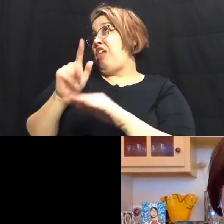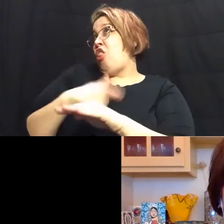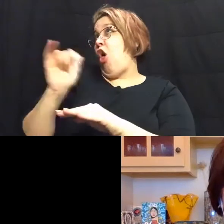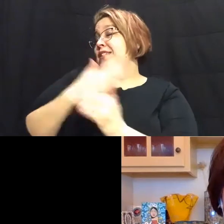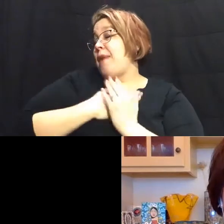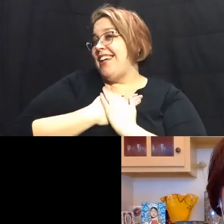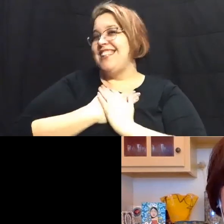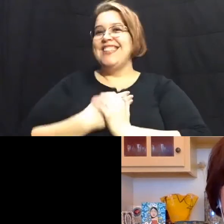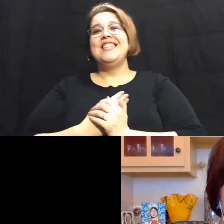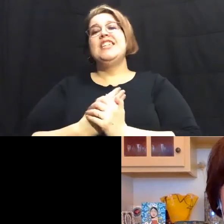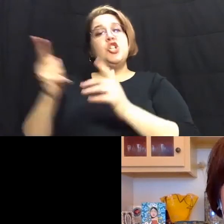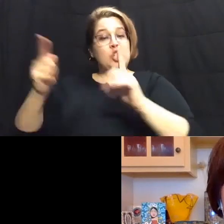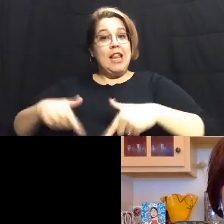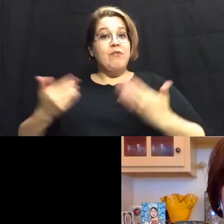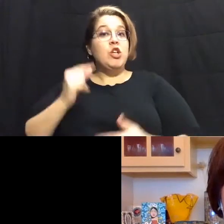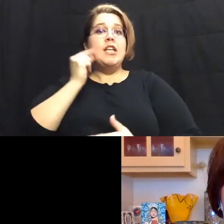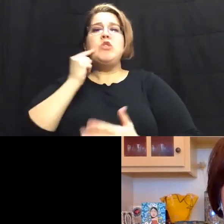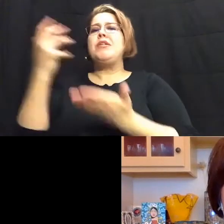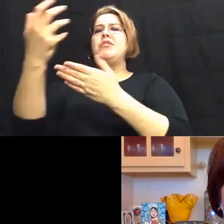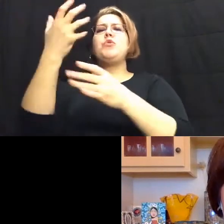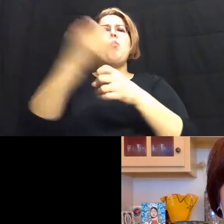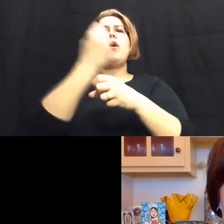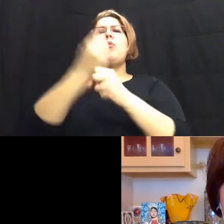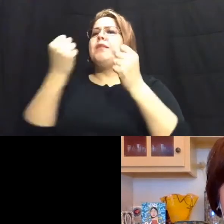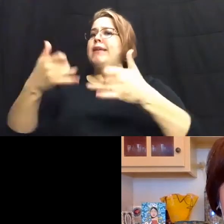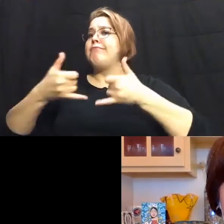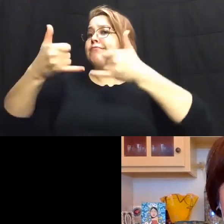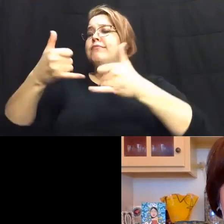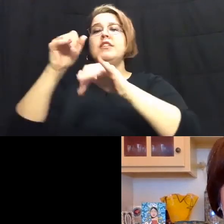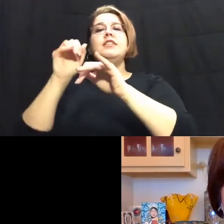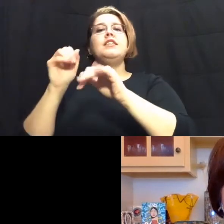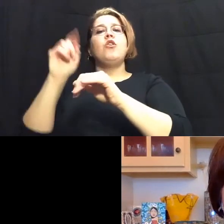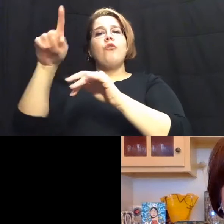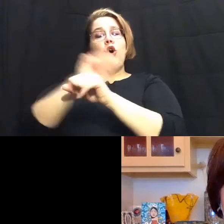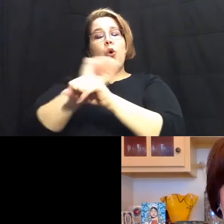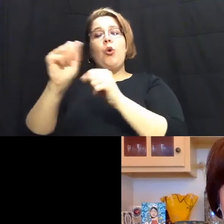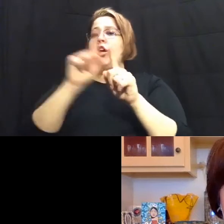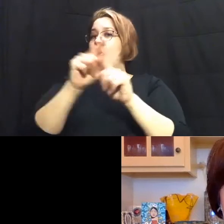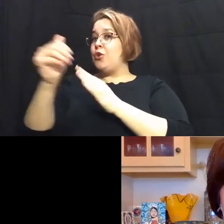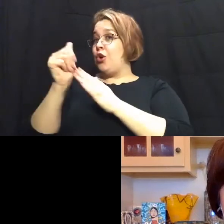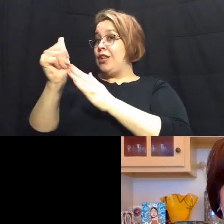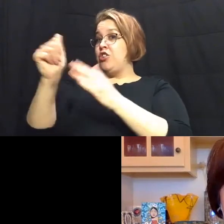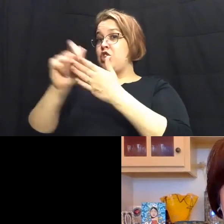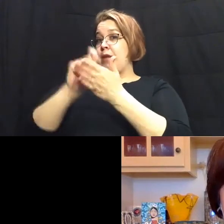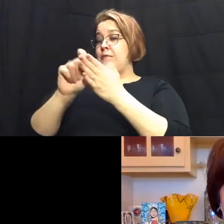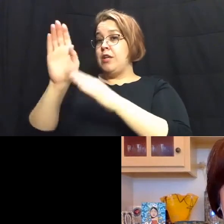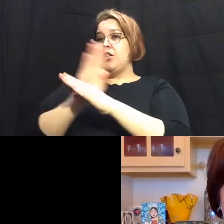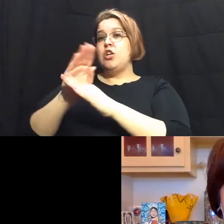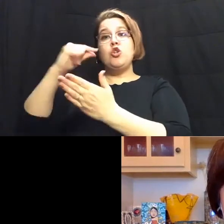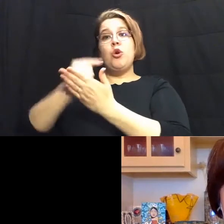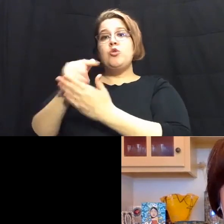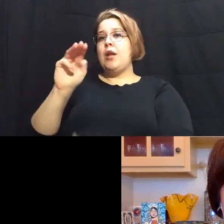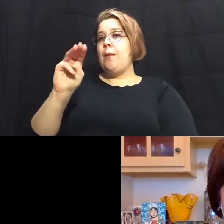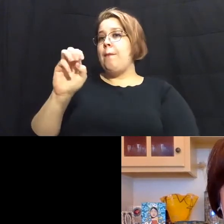The native San Antonian has won numerous awards for her work and her leadership in the journalism industry. She's a graduate of Memorial High